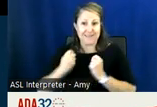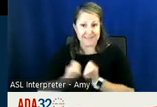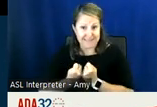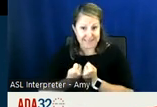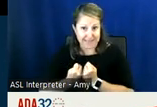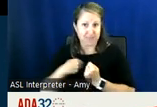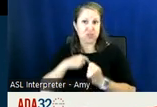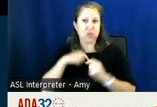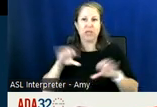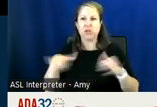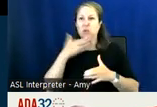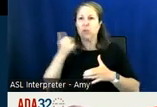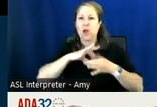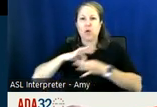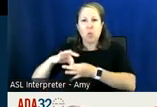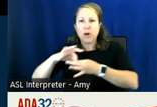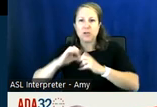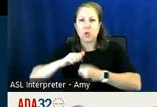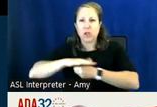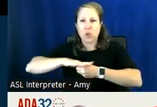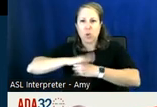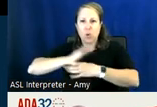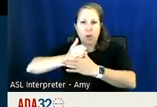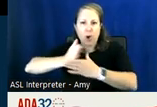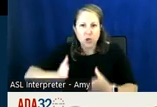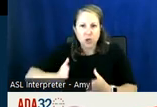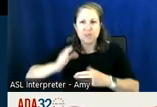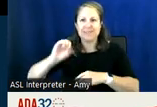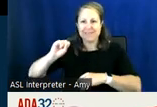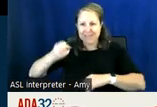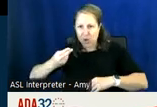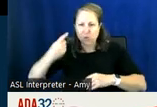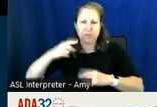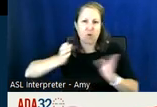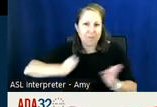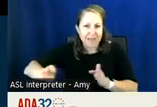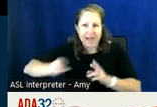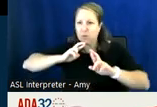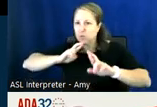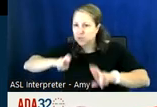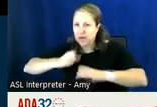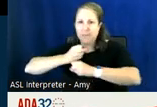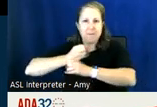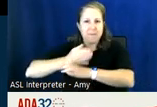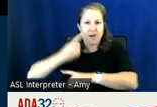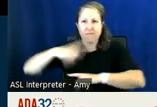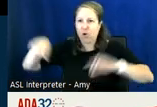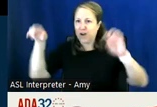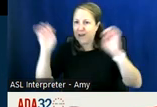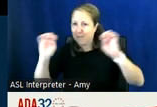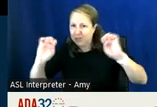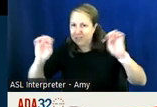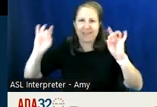can do better coordination with our local partners and stakeholders on planning and responding and preparing for emergencies